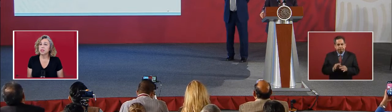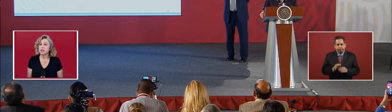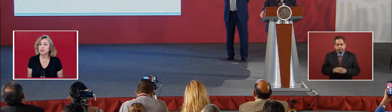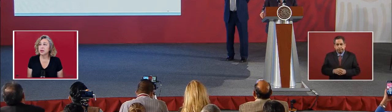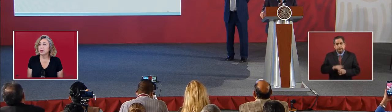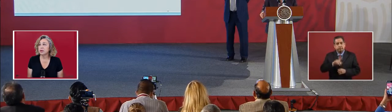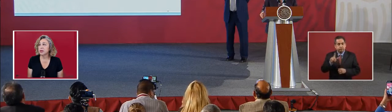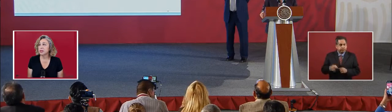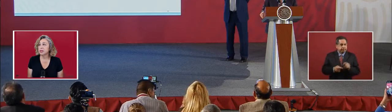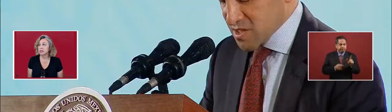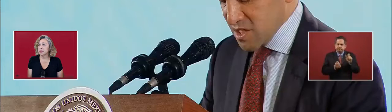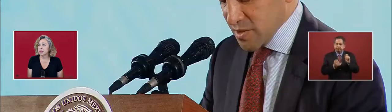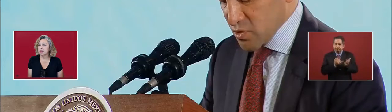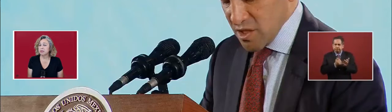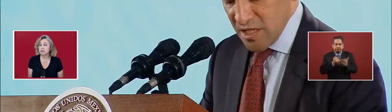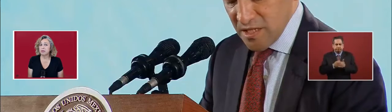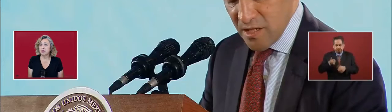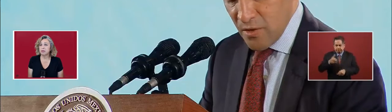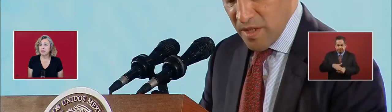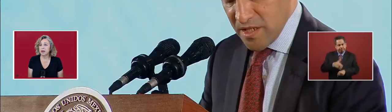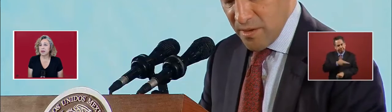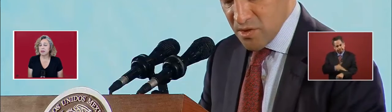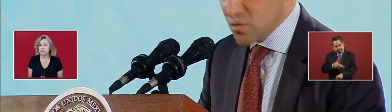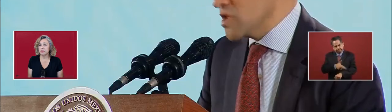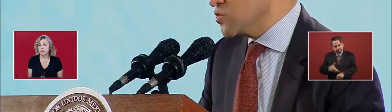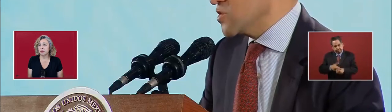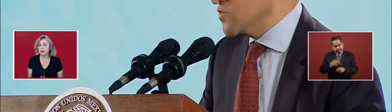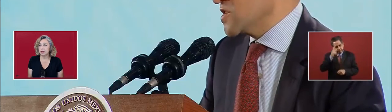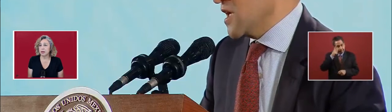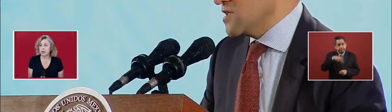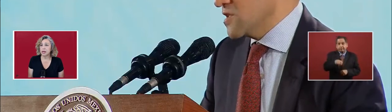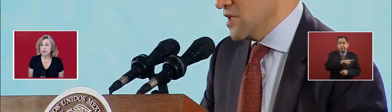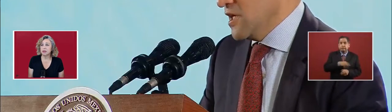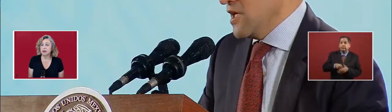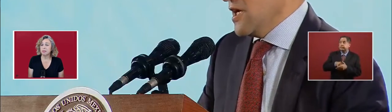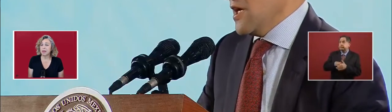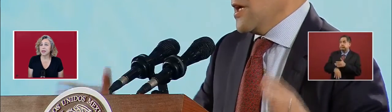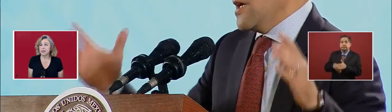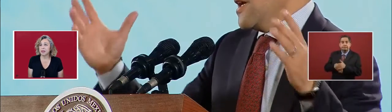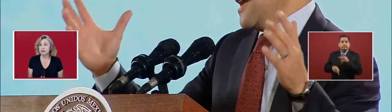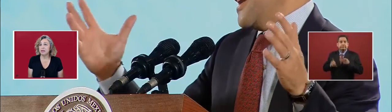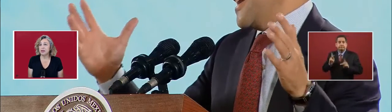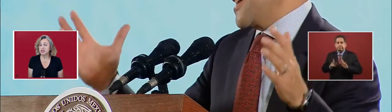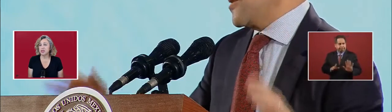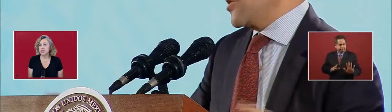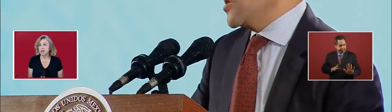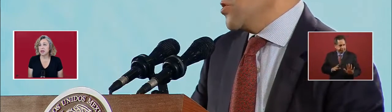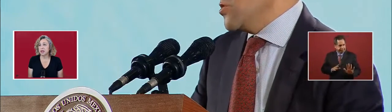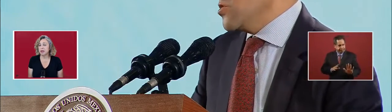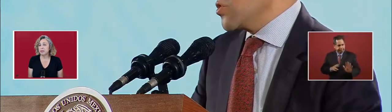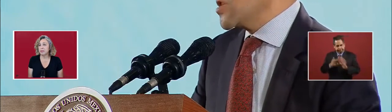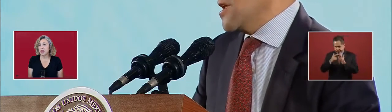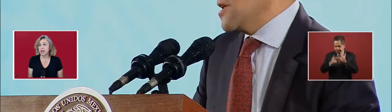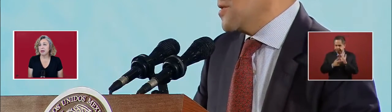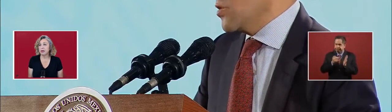second one is to increase... Fortify... And to combat evasion... And